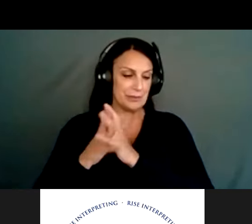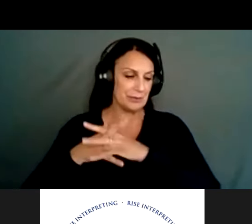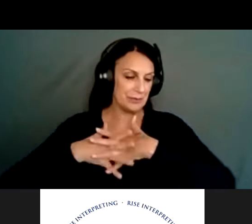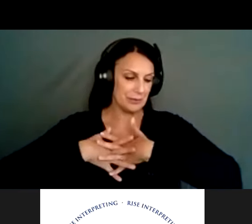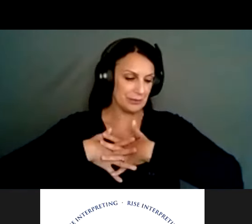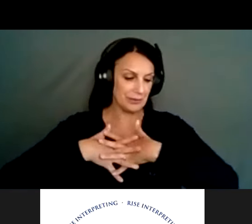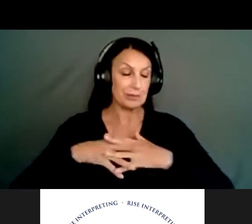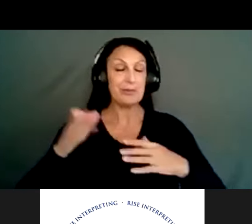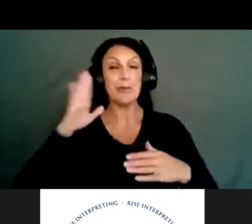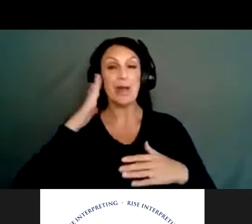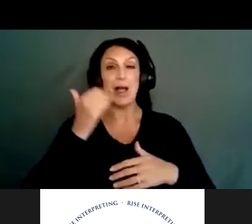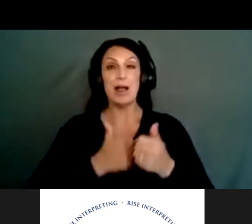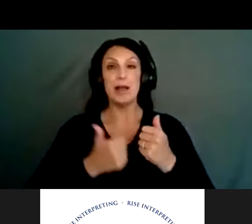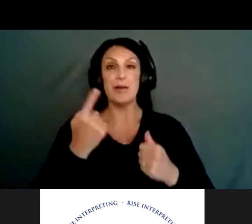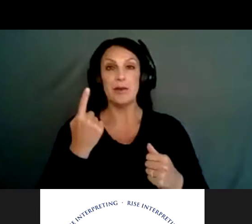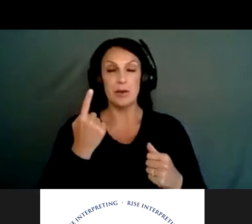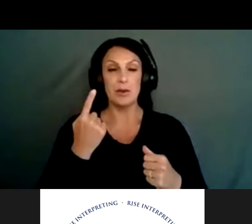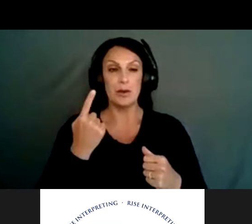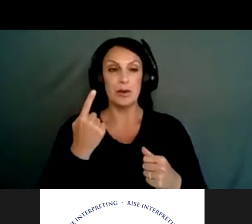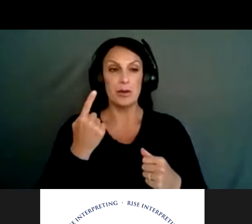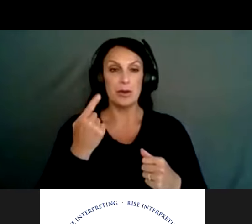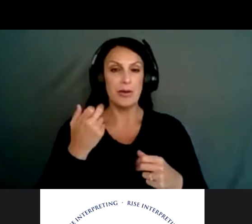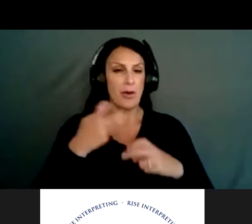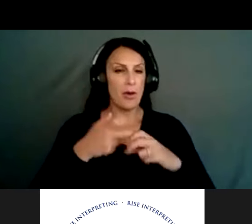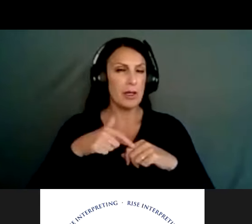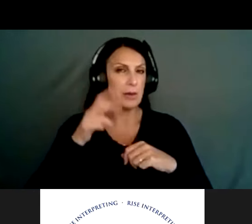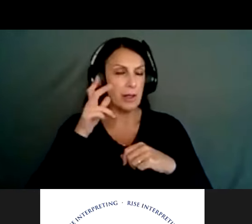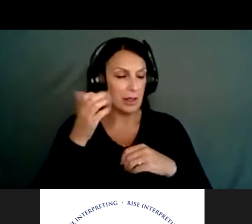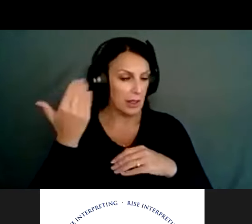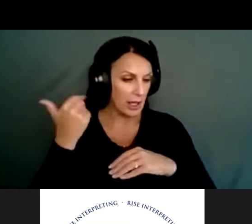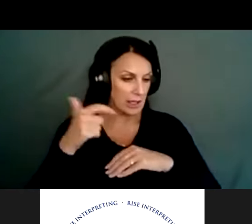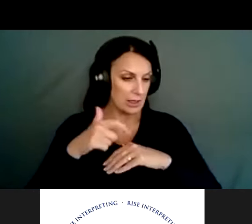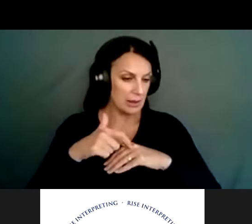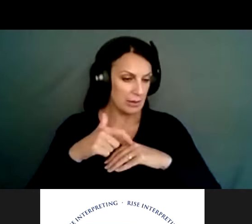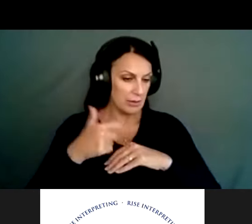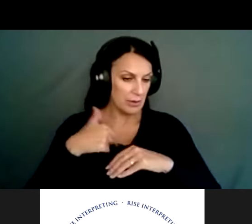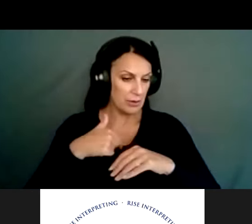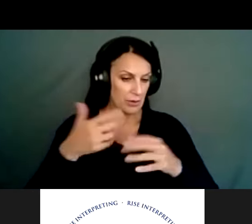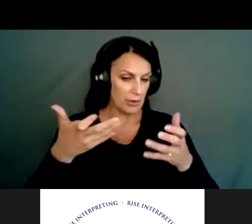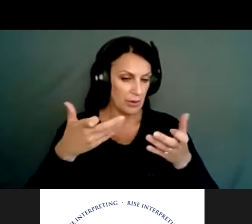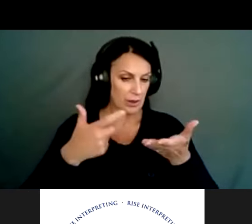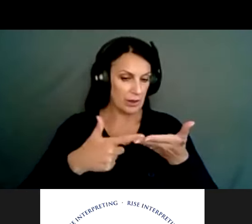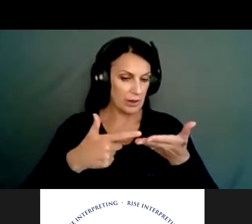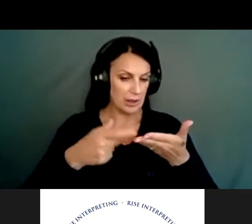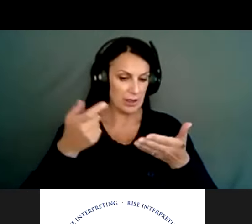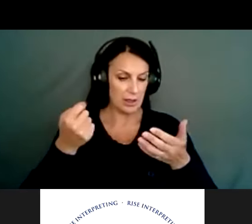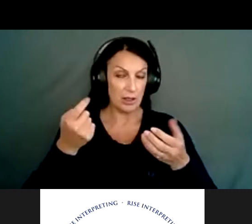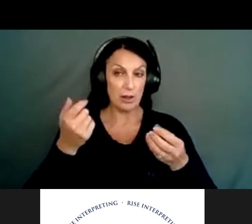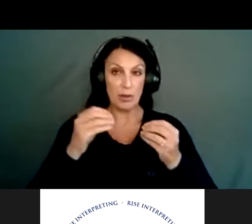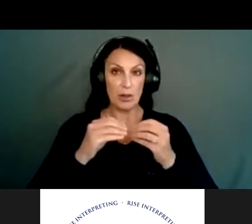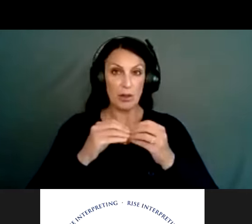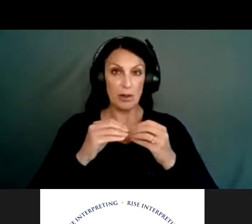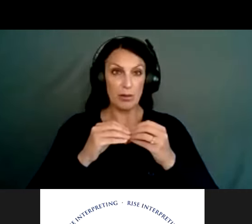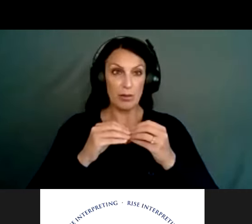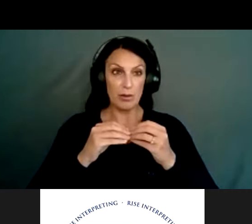Hi, everybody. Um, so at the last meeting, we actually want discussed a little bit more on